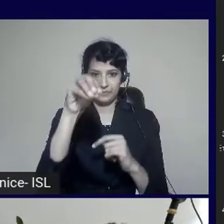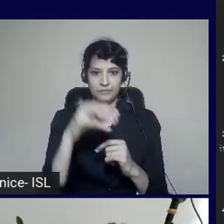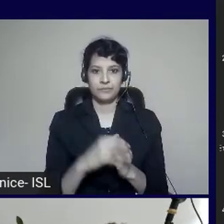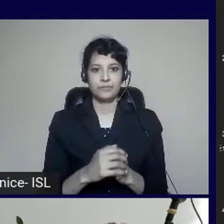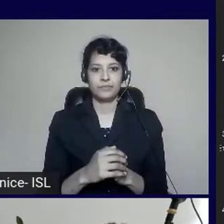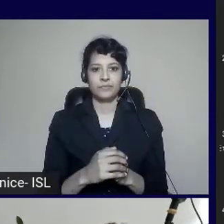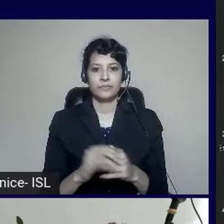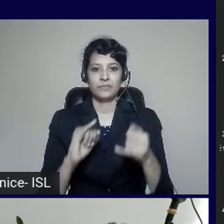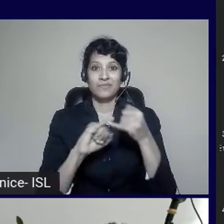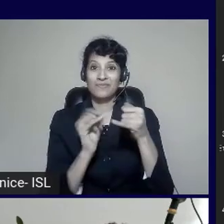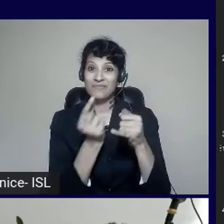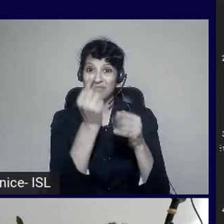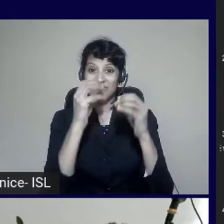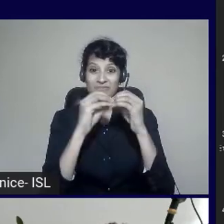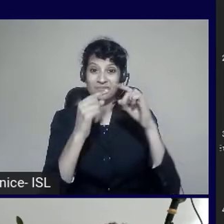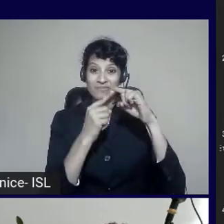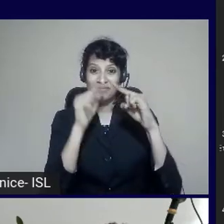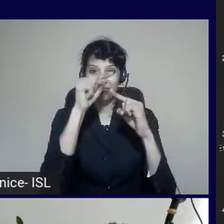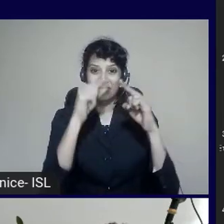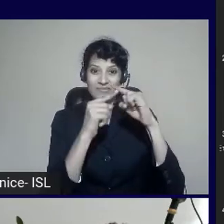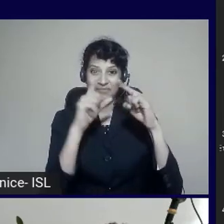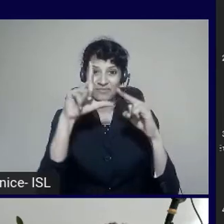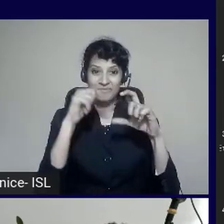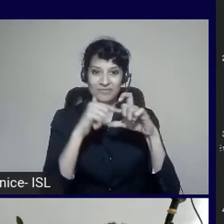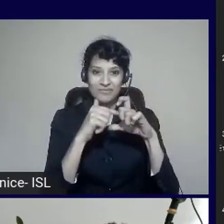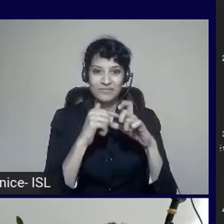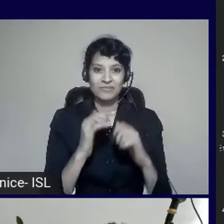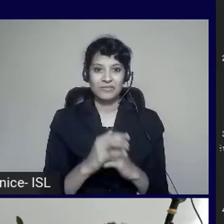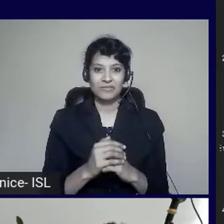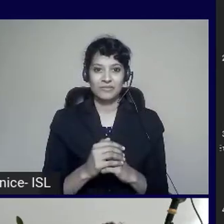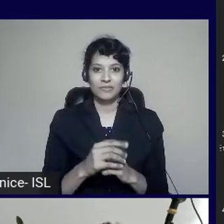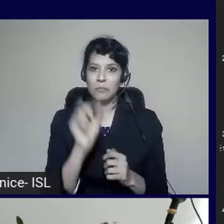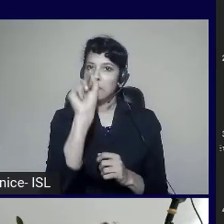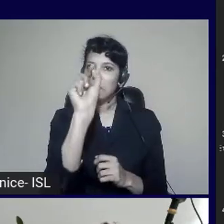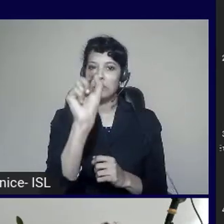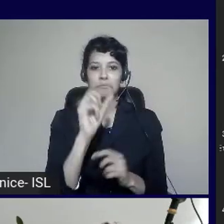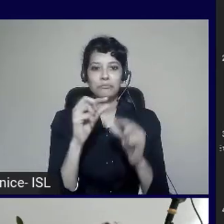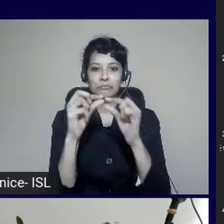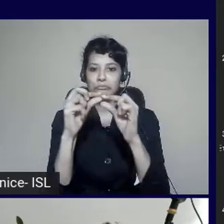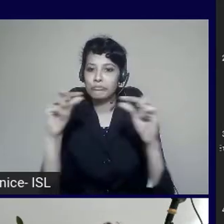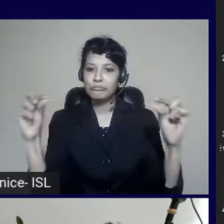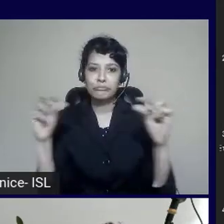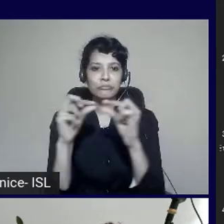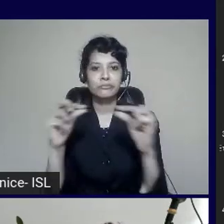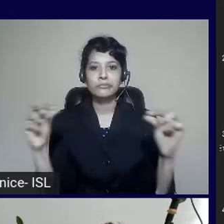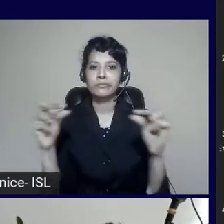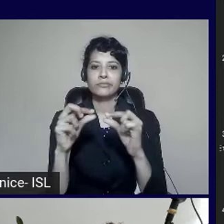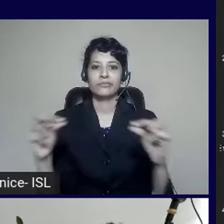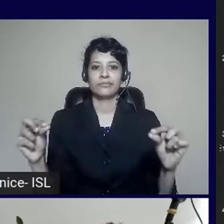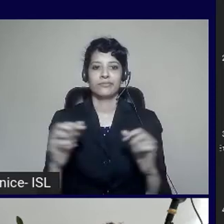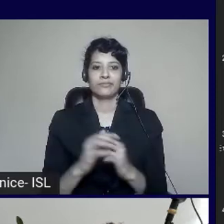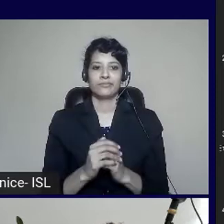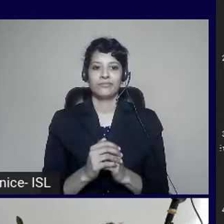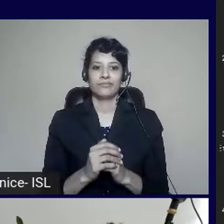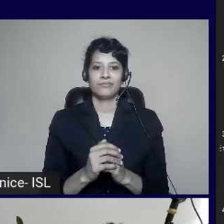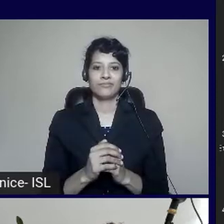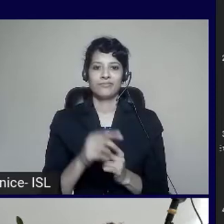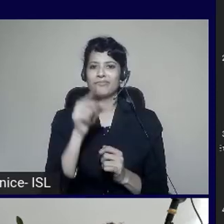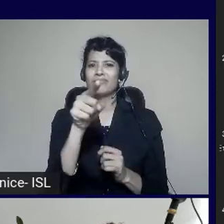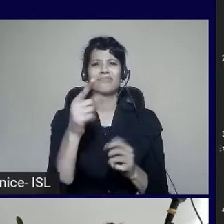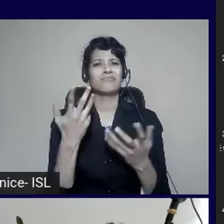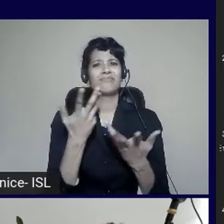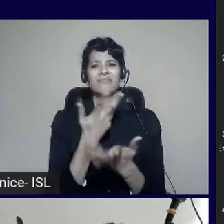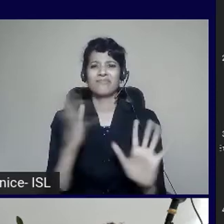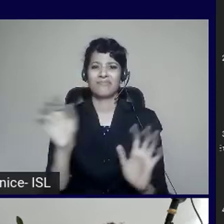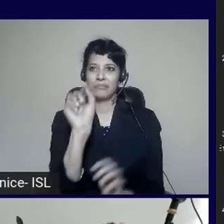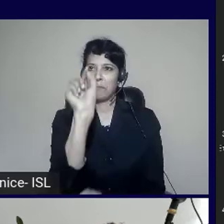below slide there. And then I just did always use subtitles. And you'll switch on subtitles and allow you to do it in any way. But you